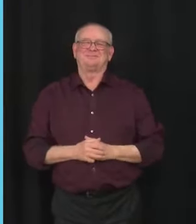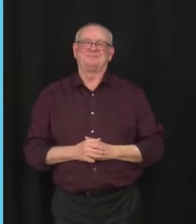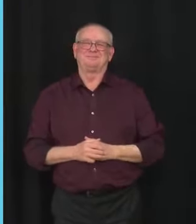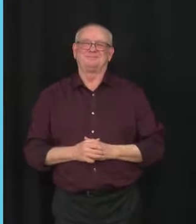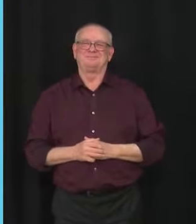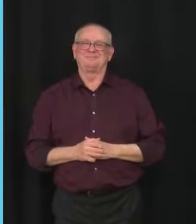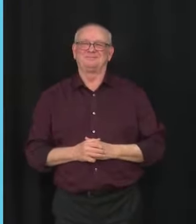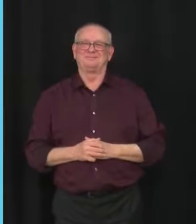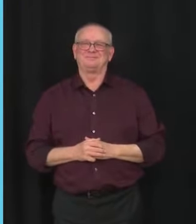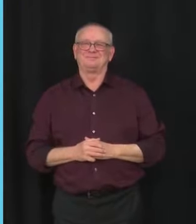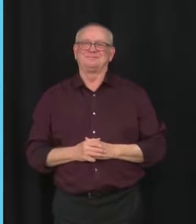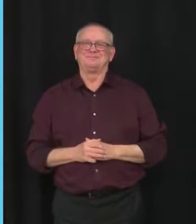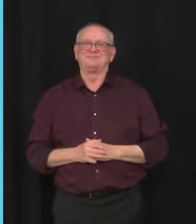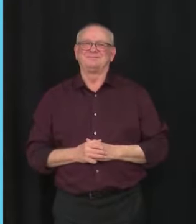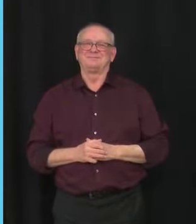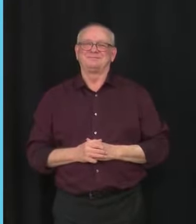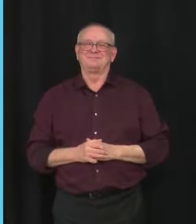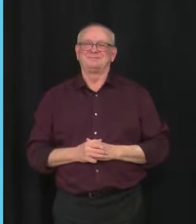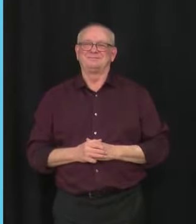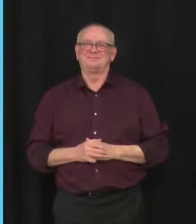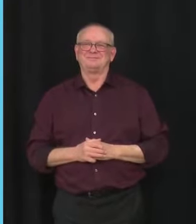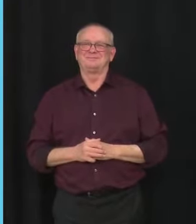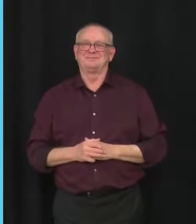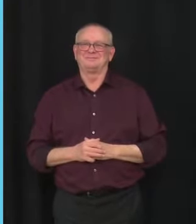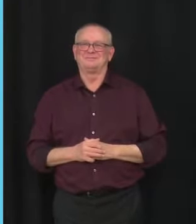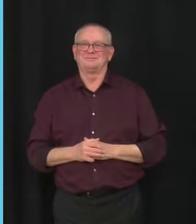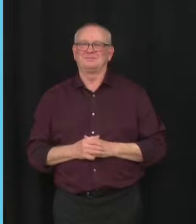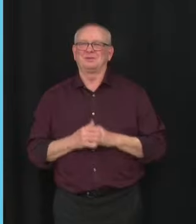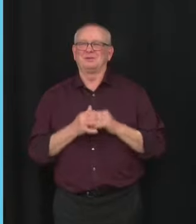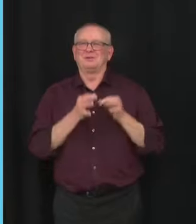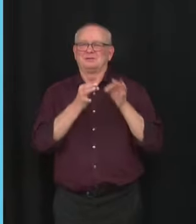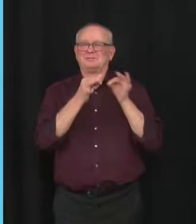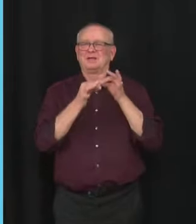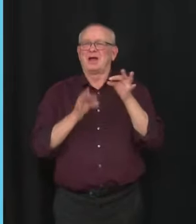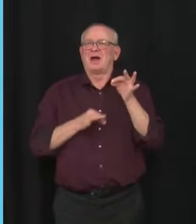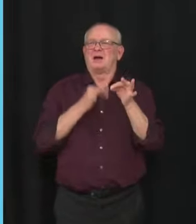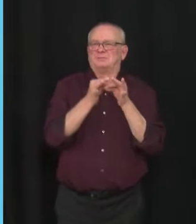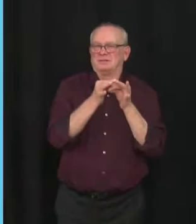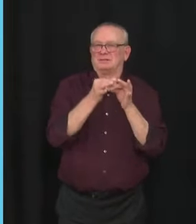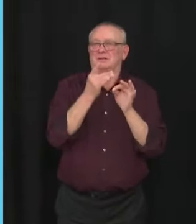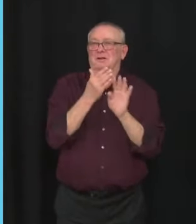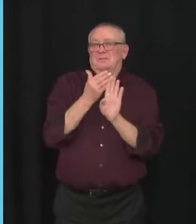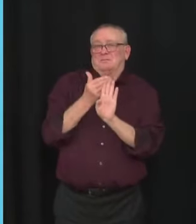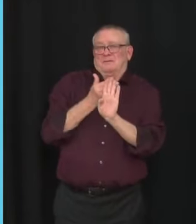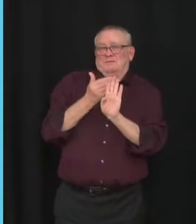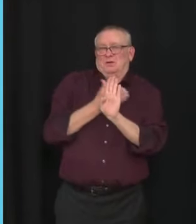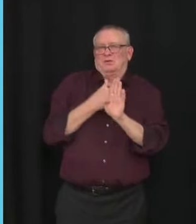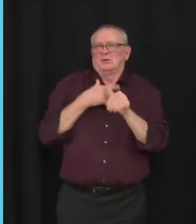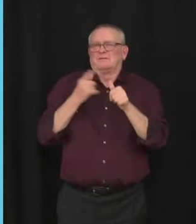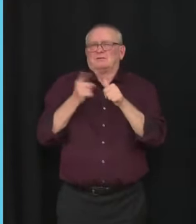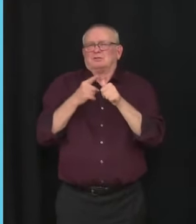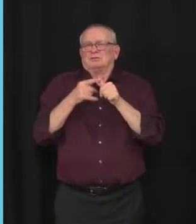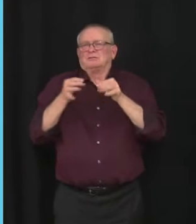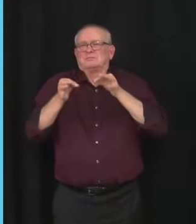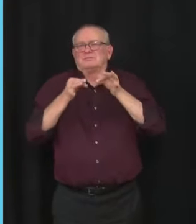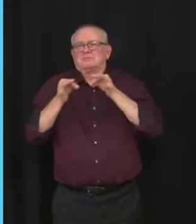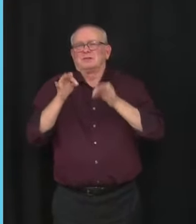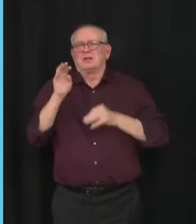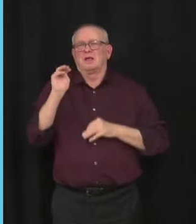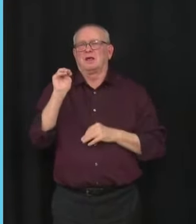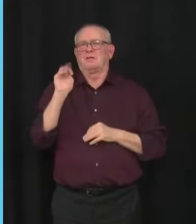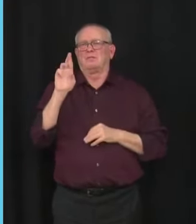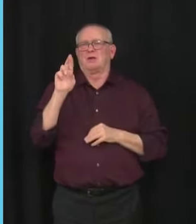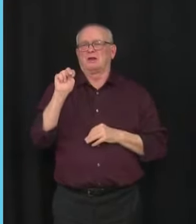Before I get to today's update, I'd like to share a change to the recommended interval for mRNA vaccine doses for adults.